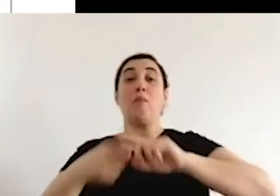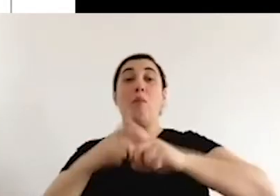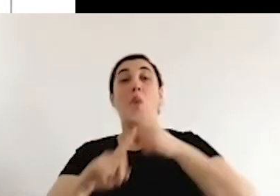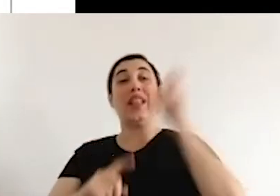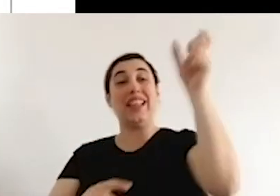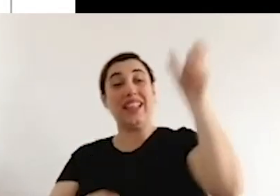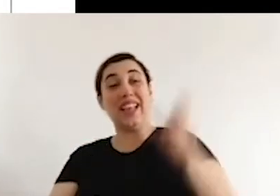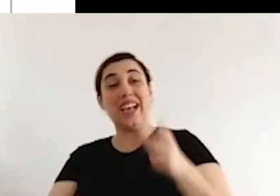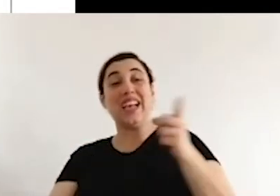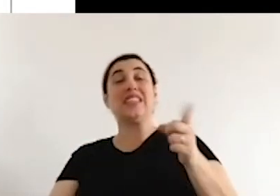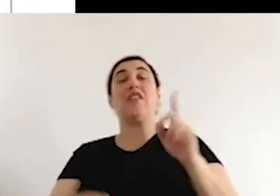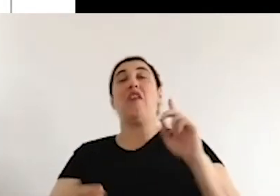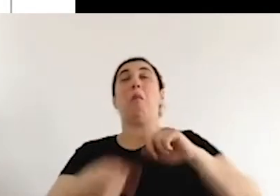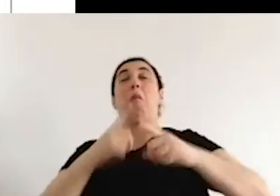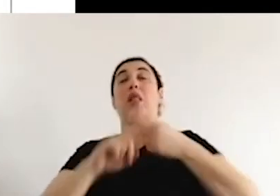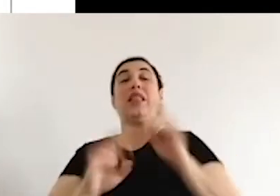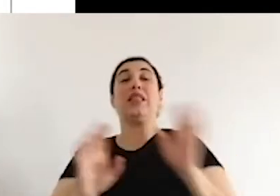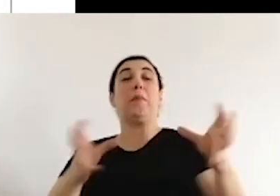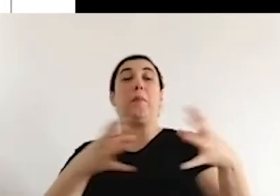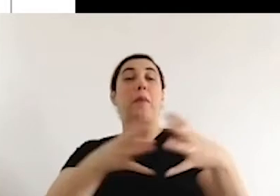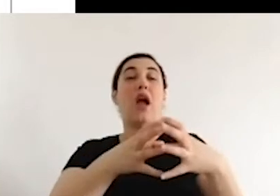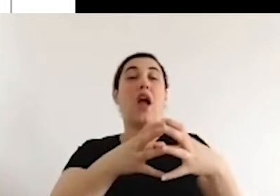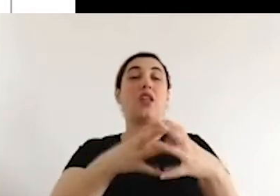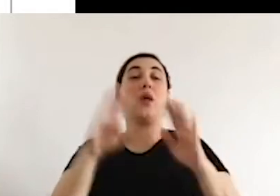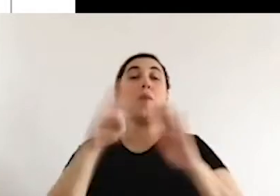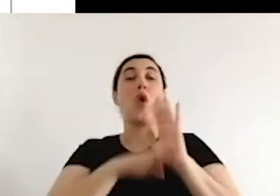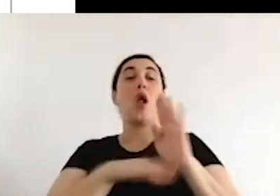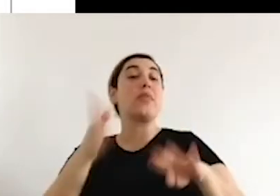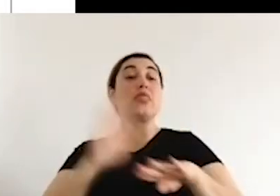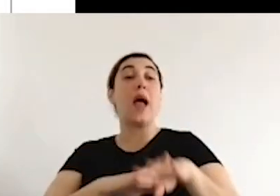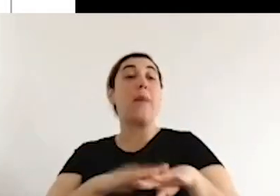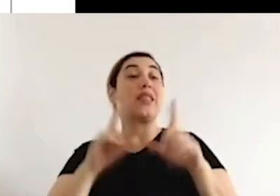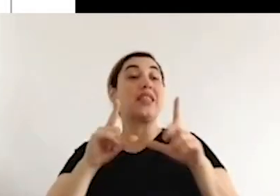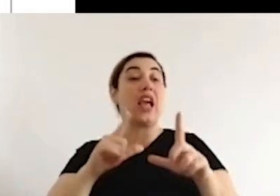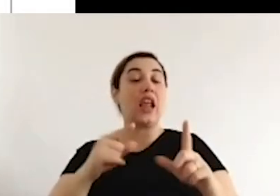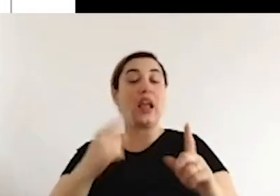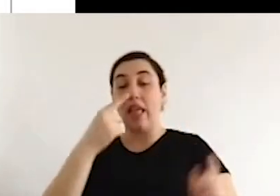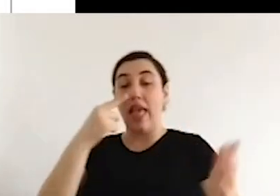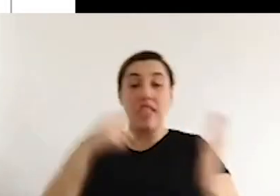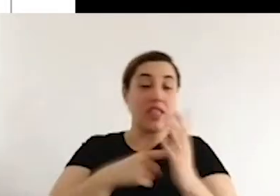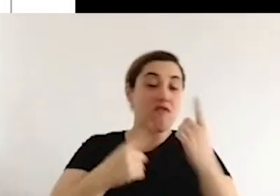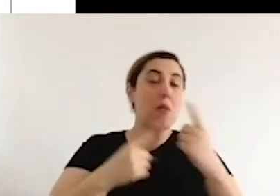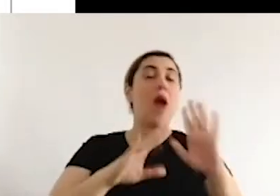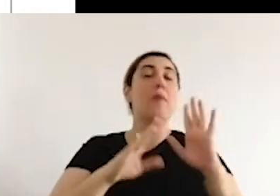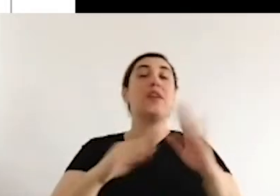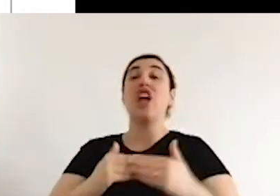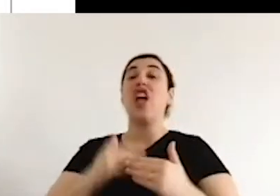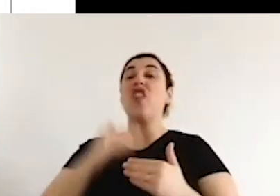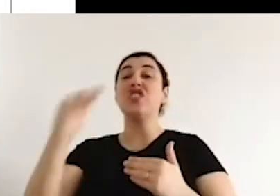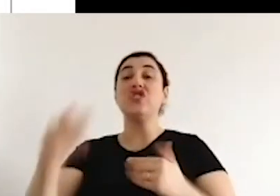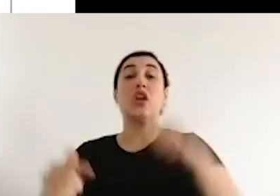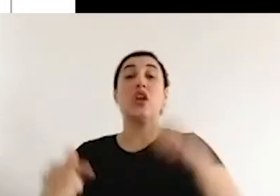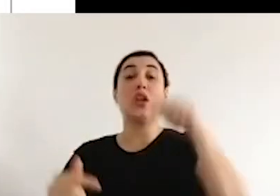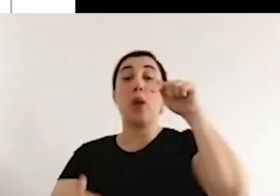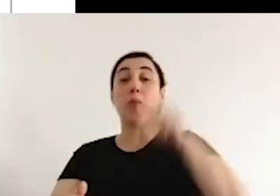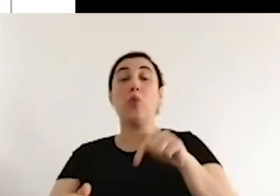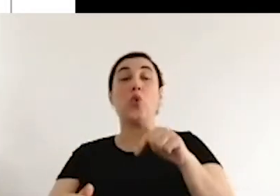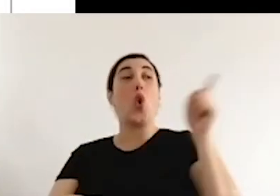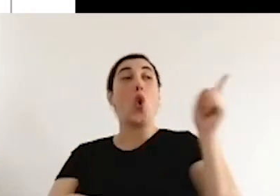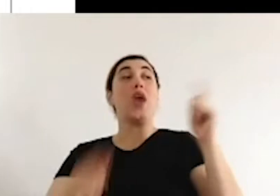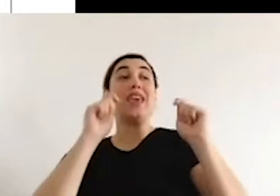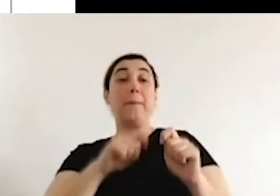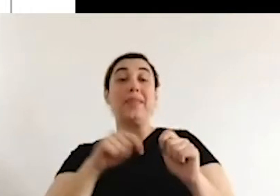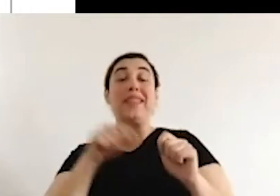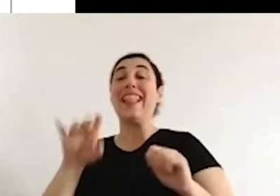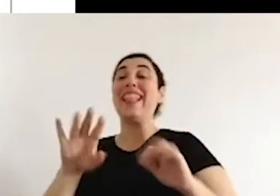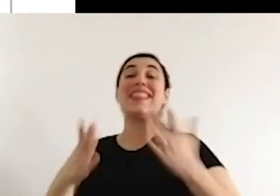do not really focus on what the manifesto of a political party should be or what their discourse should